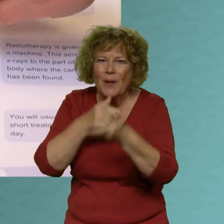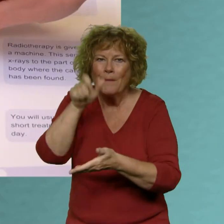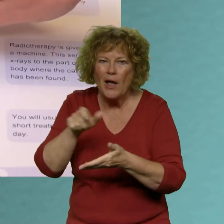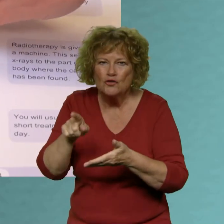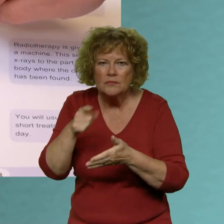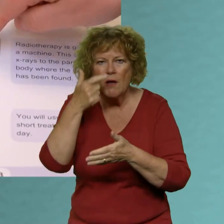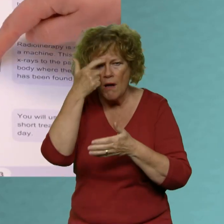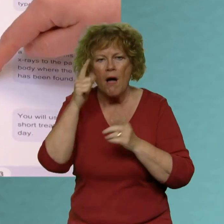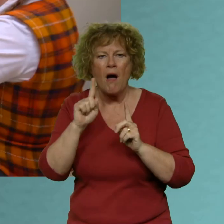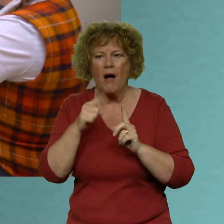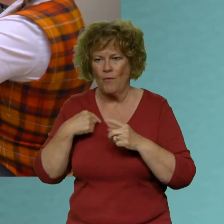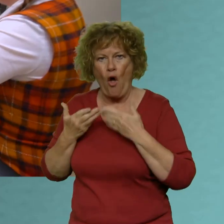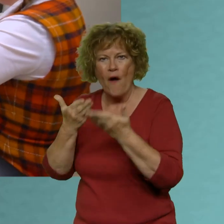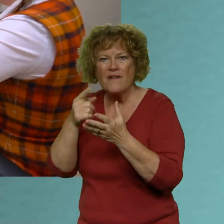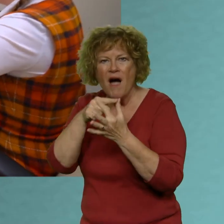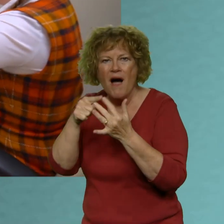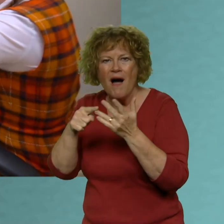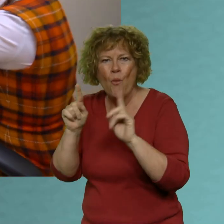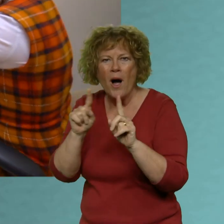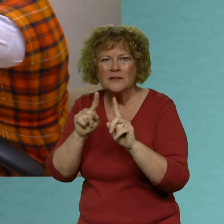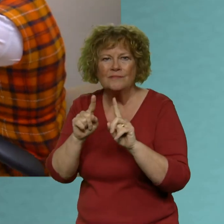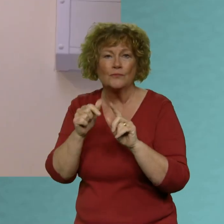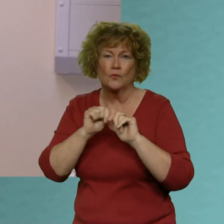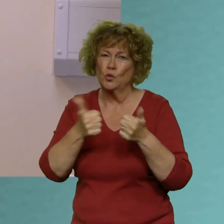words and pictures what the patient will be going through